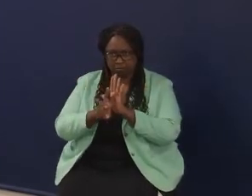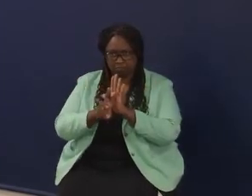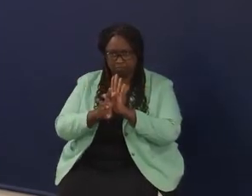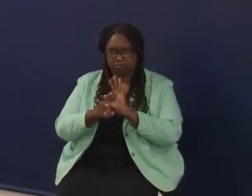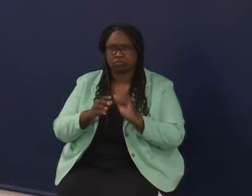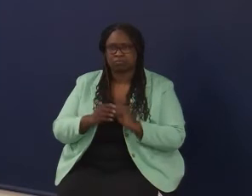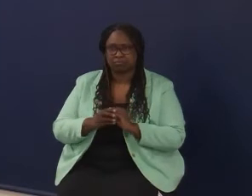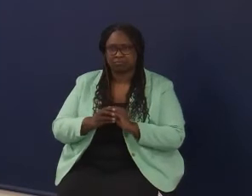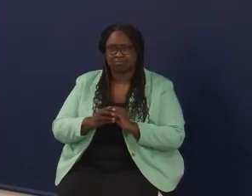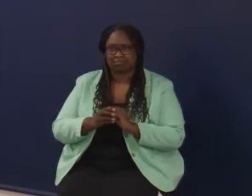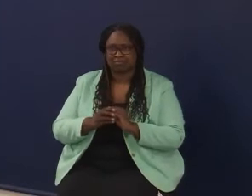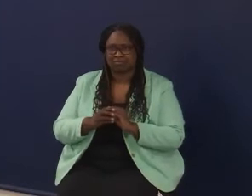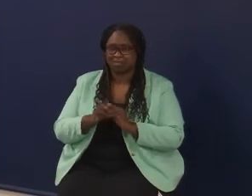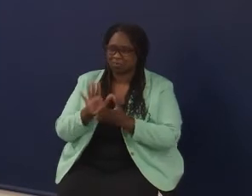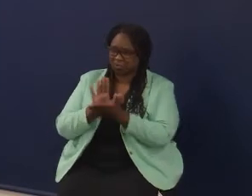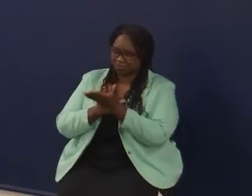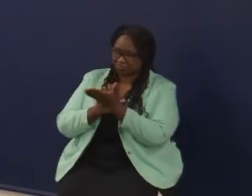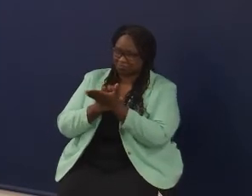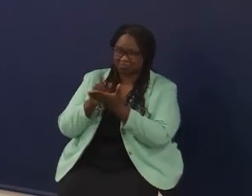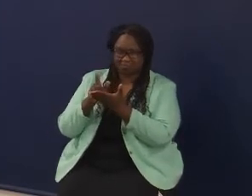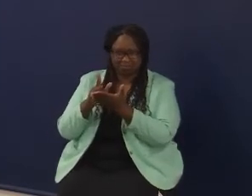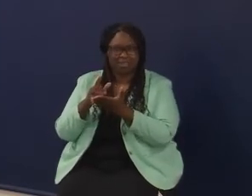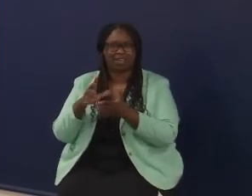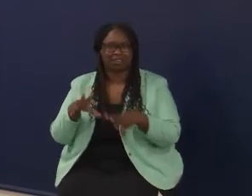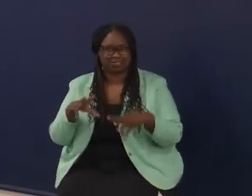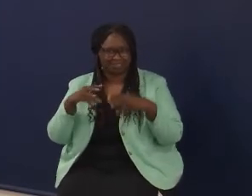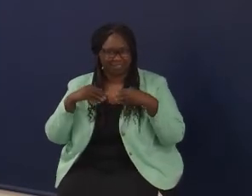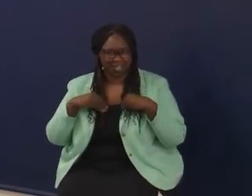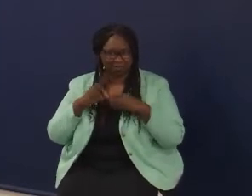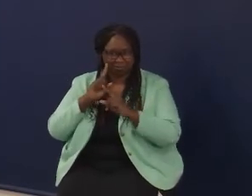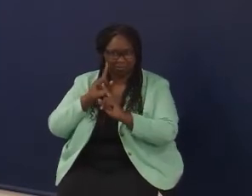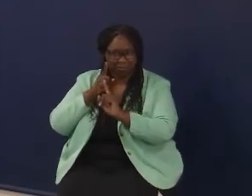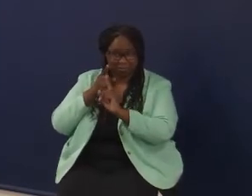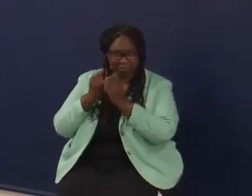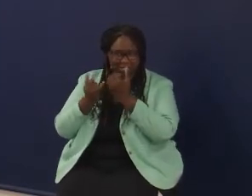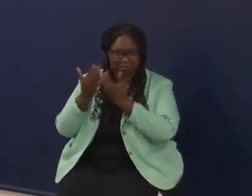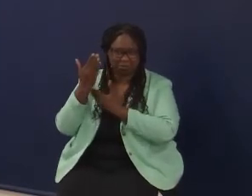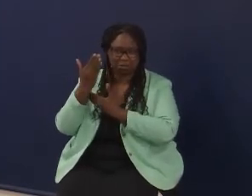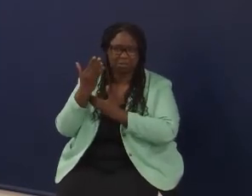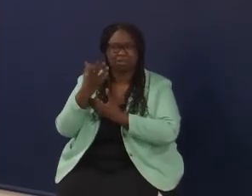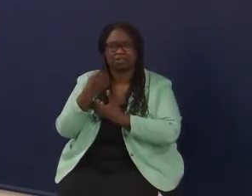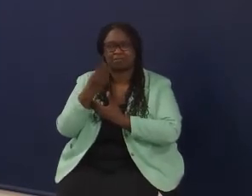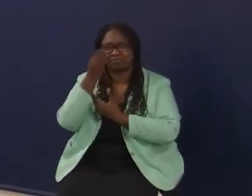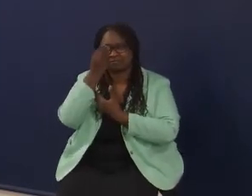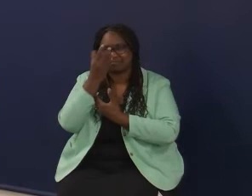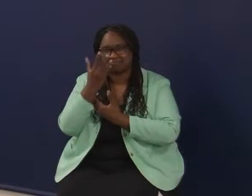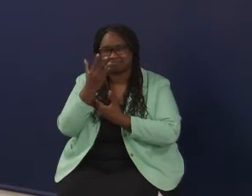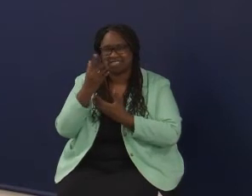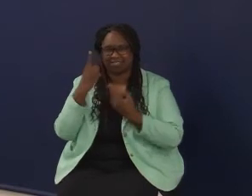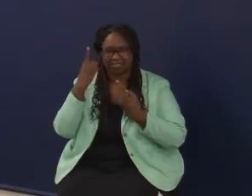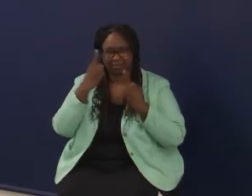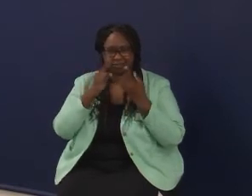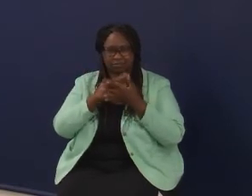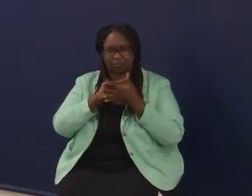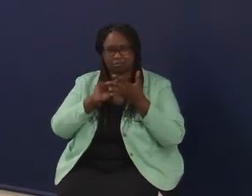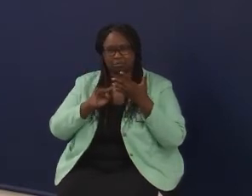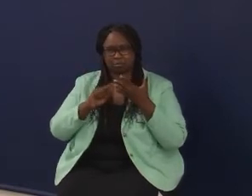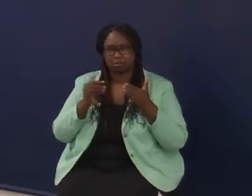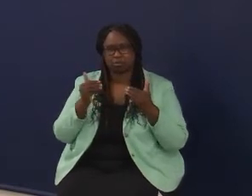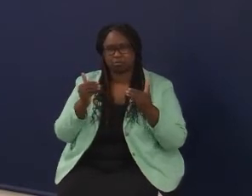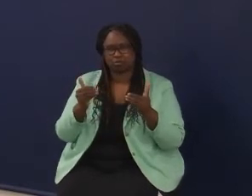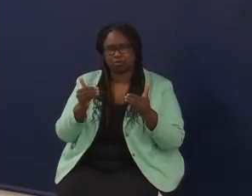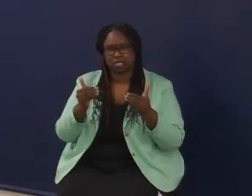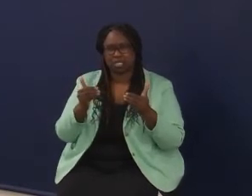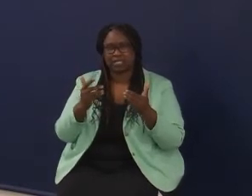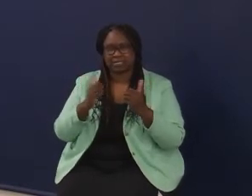applaud your adoption of the goal this morning and just wanted to say these are some things to consider moving forward in terms of implementation